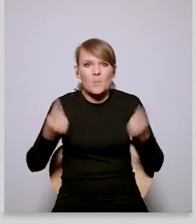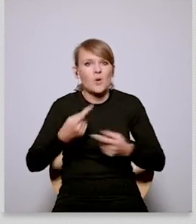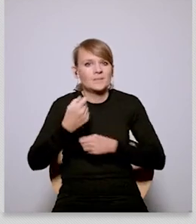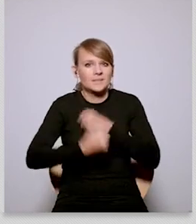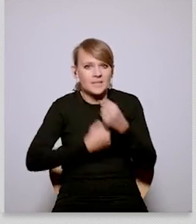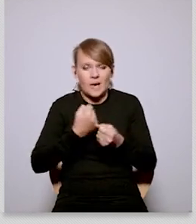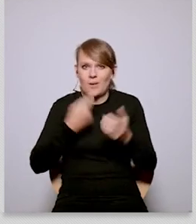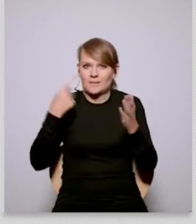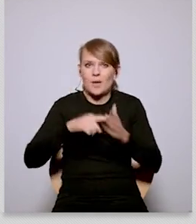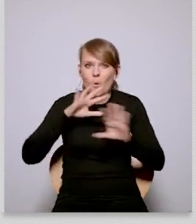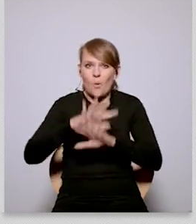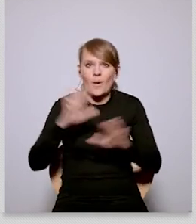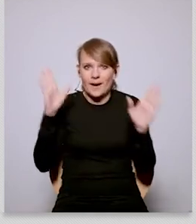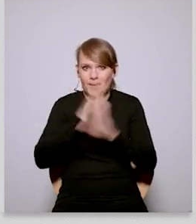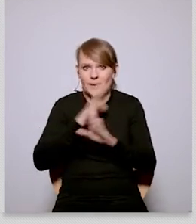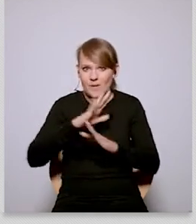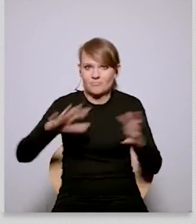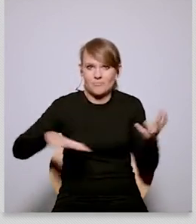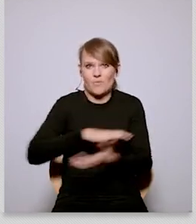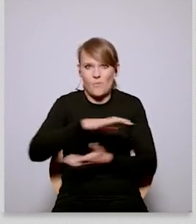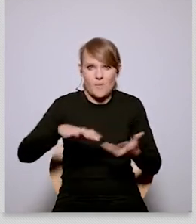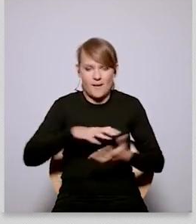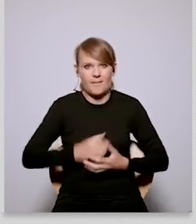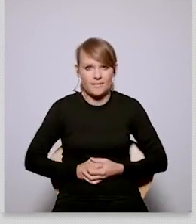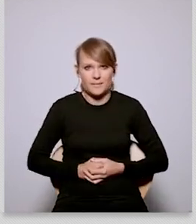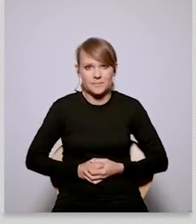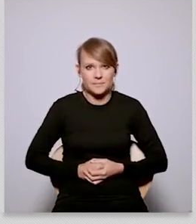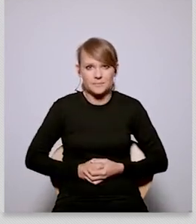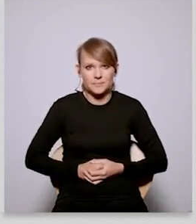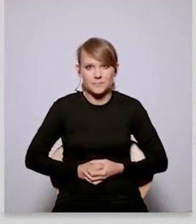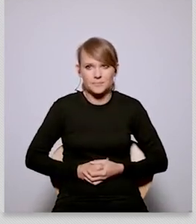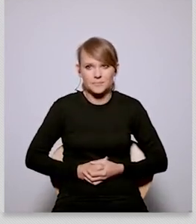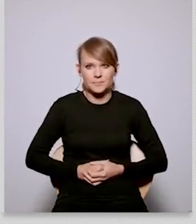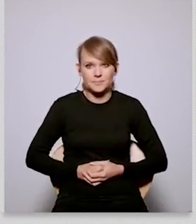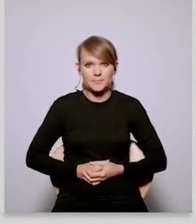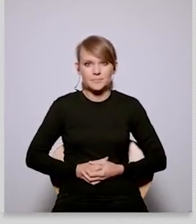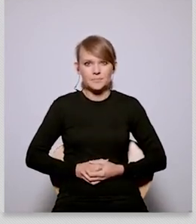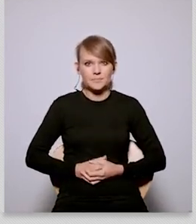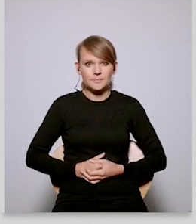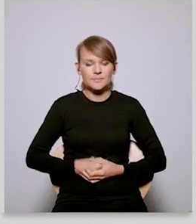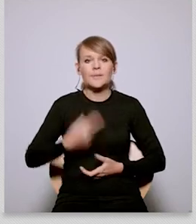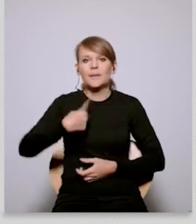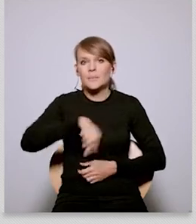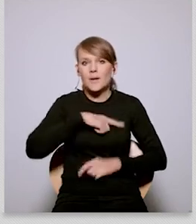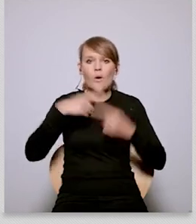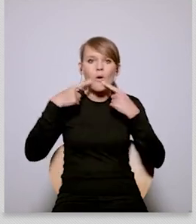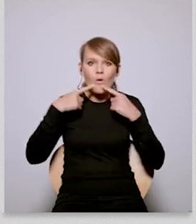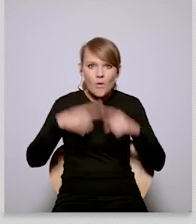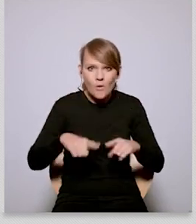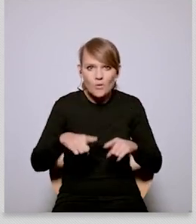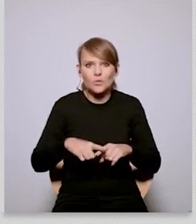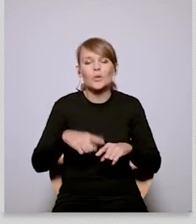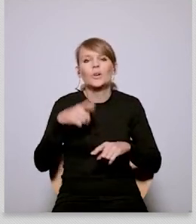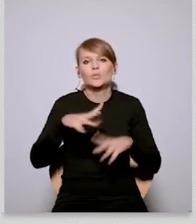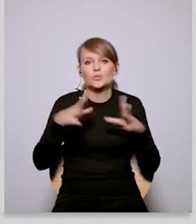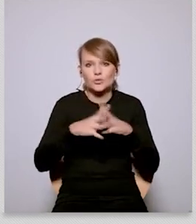times as europeans given that we're responsible for under 10 percent of um global emissions uh our our ability to